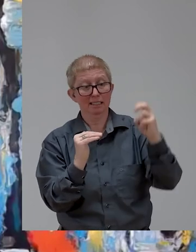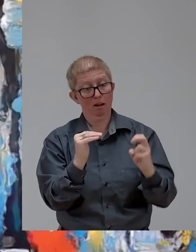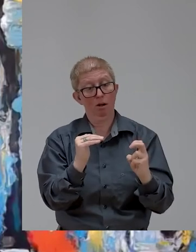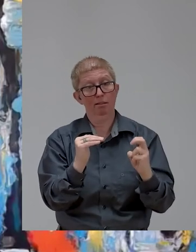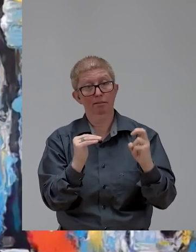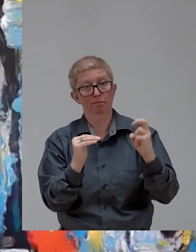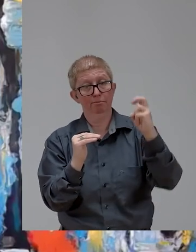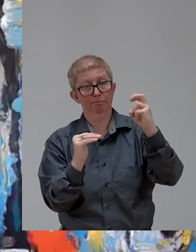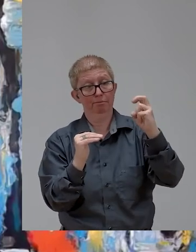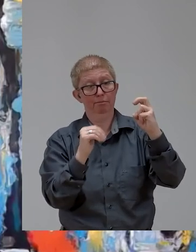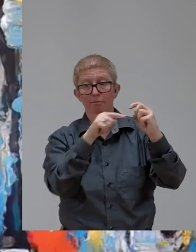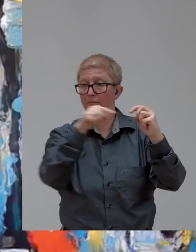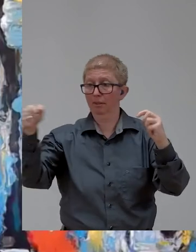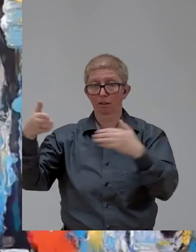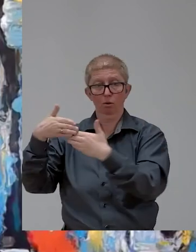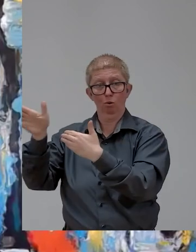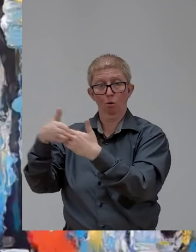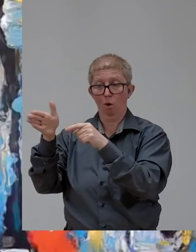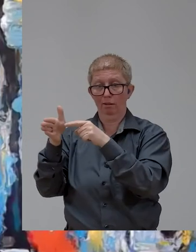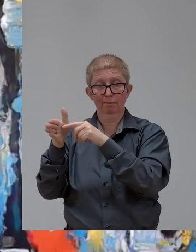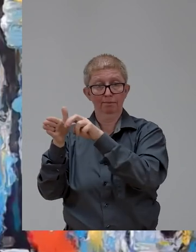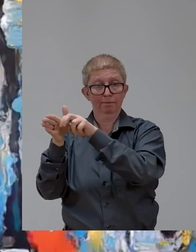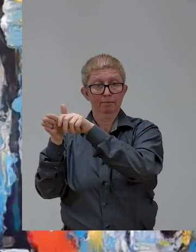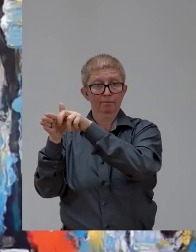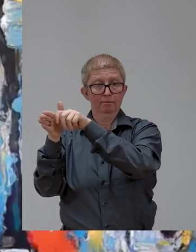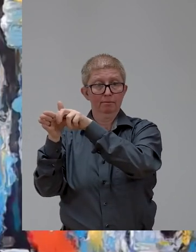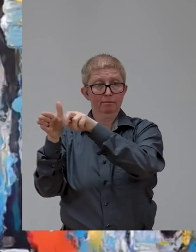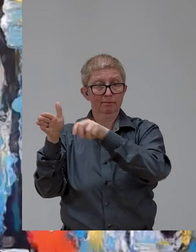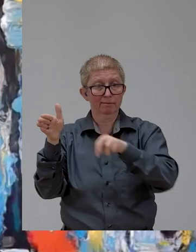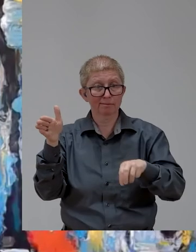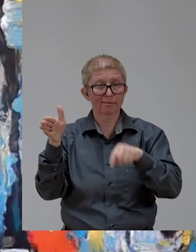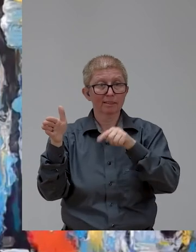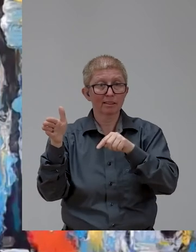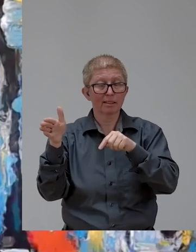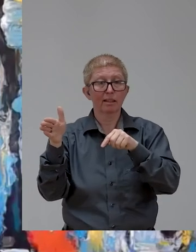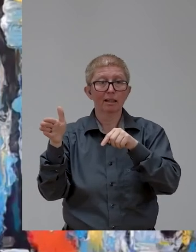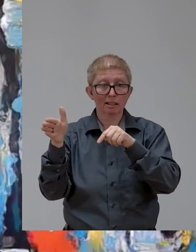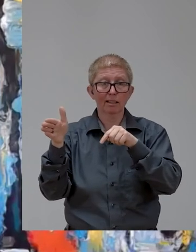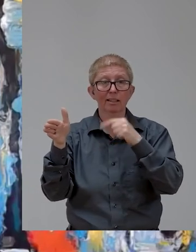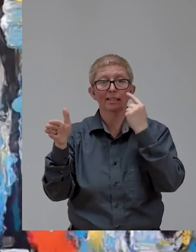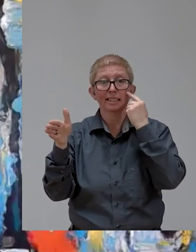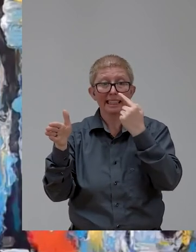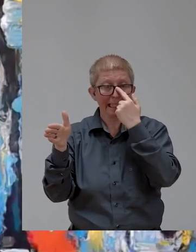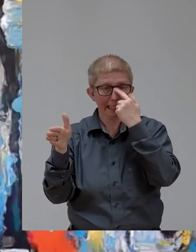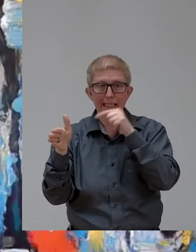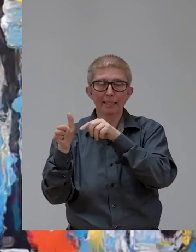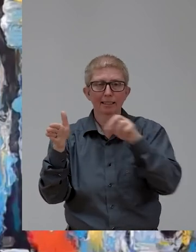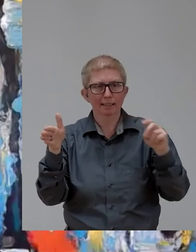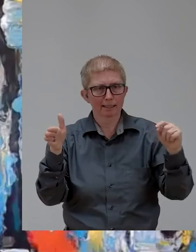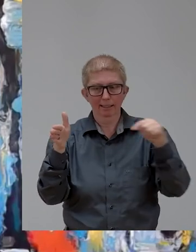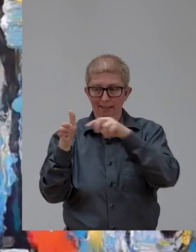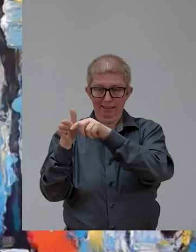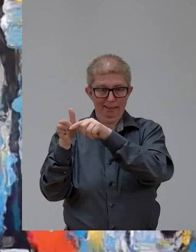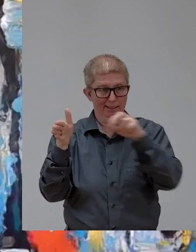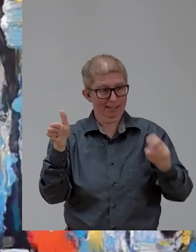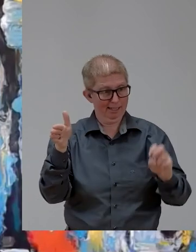was stairs just in front of his door. So what he did is he built the stairs so his armpits are the width